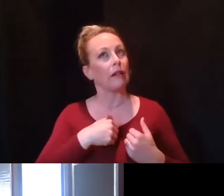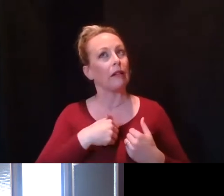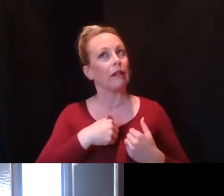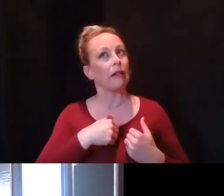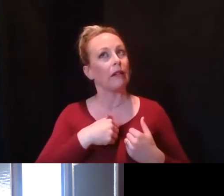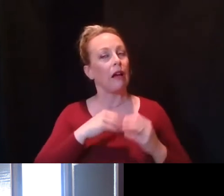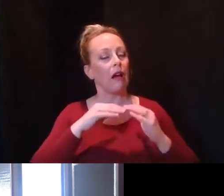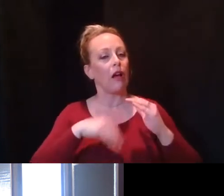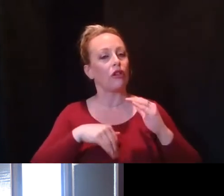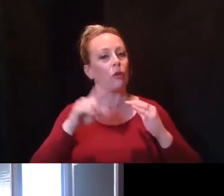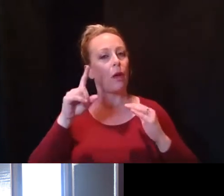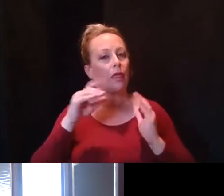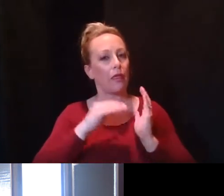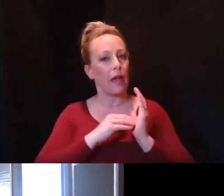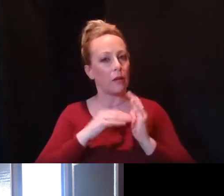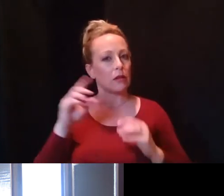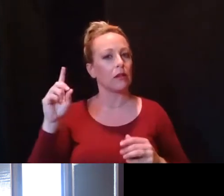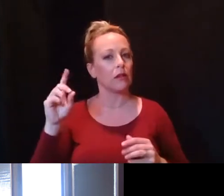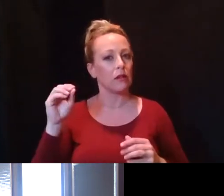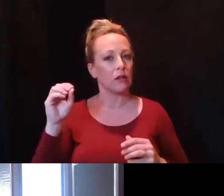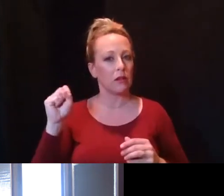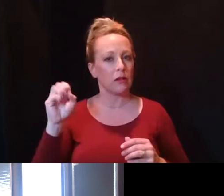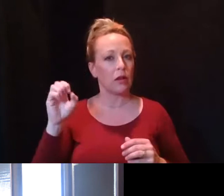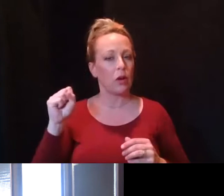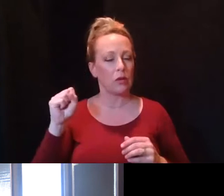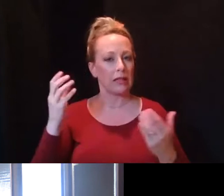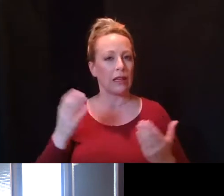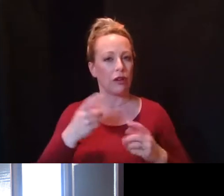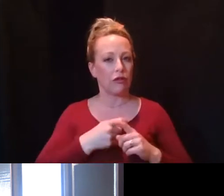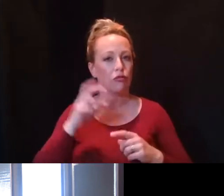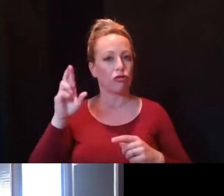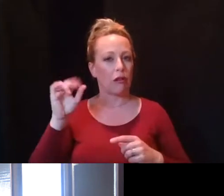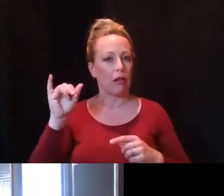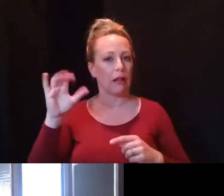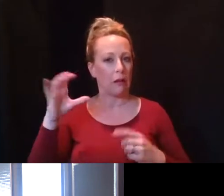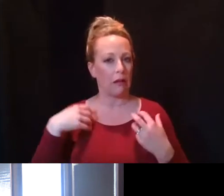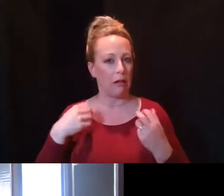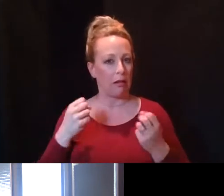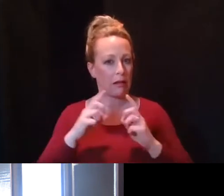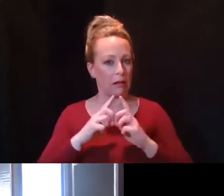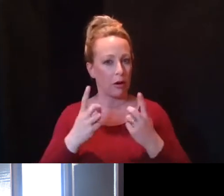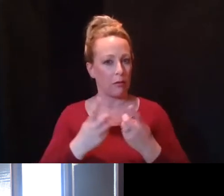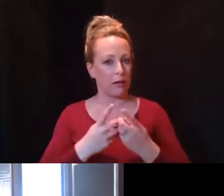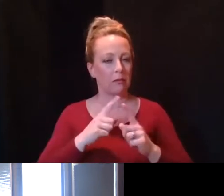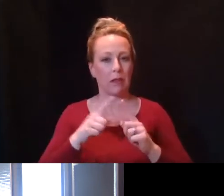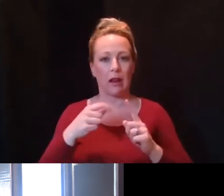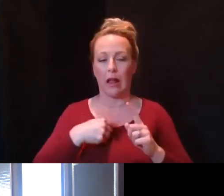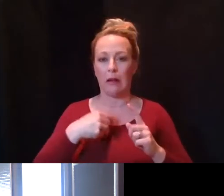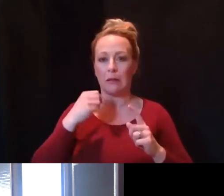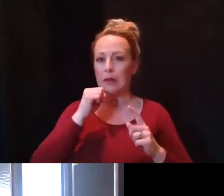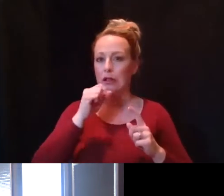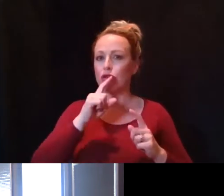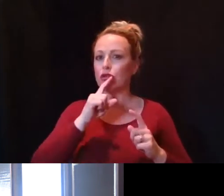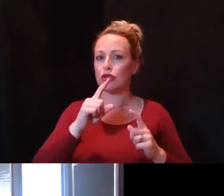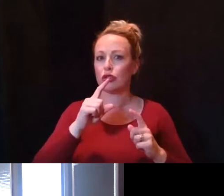a thousand doses here from Rock Island County Health Department, but I cannot speak to how